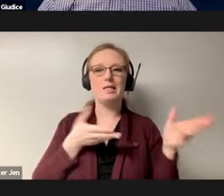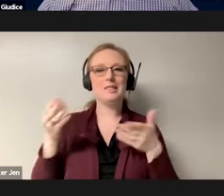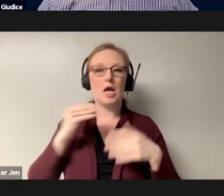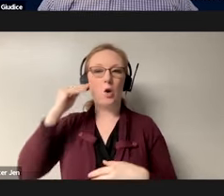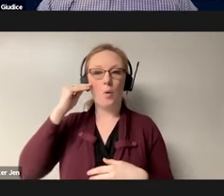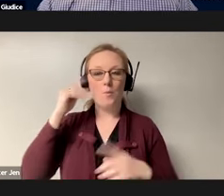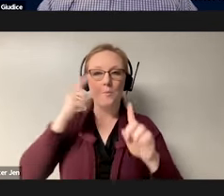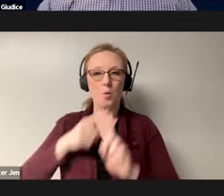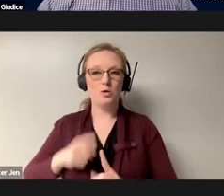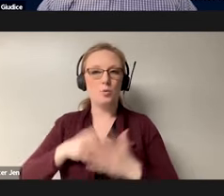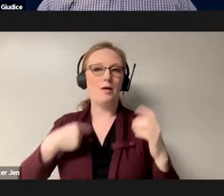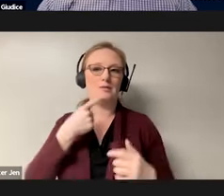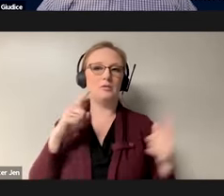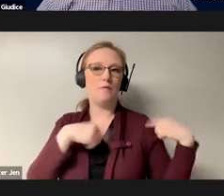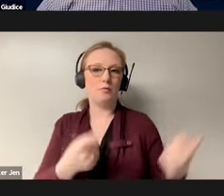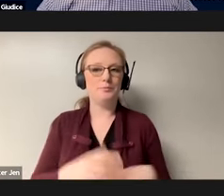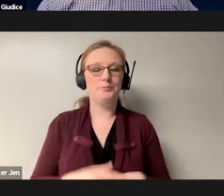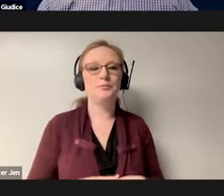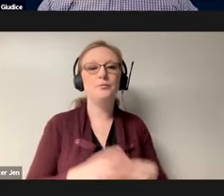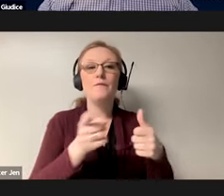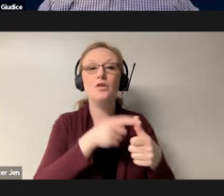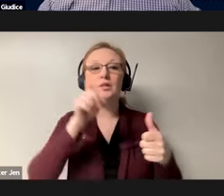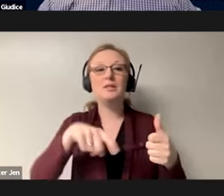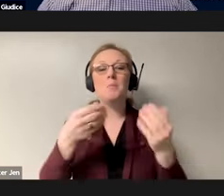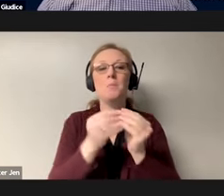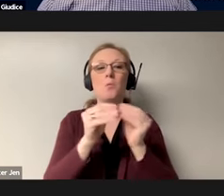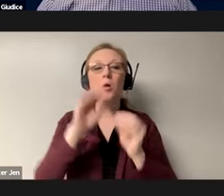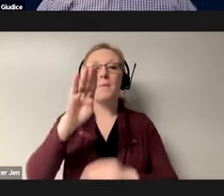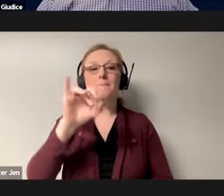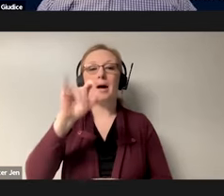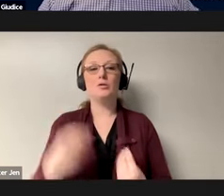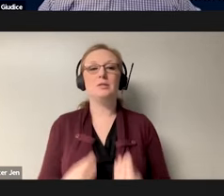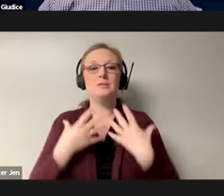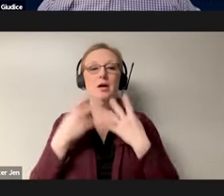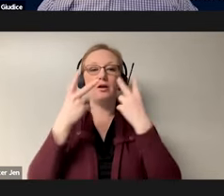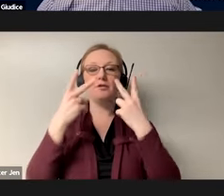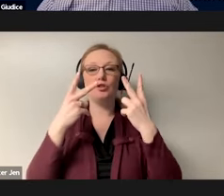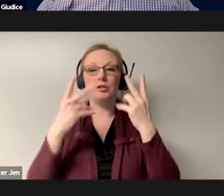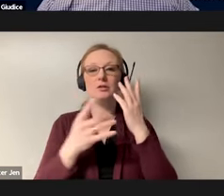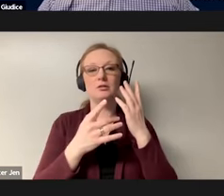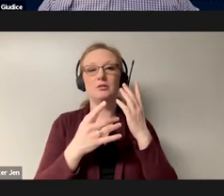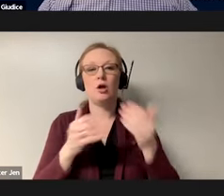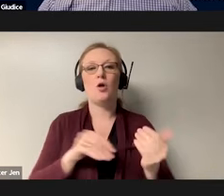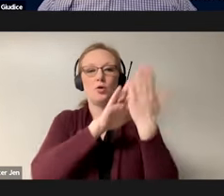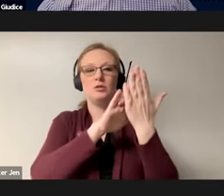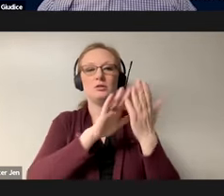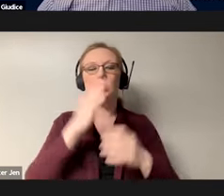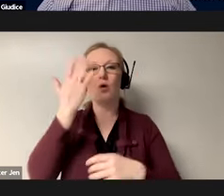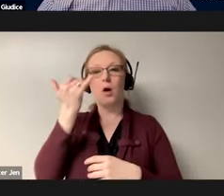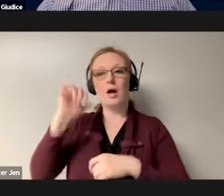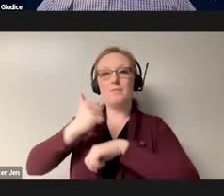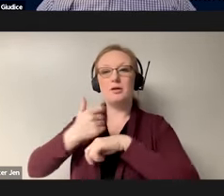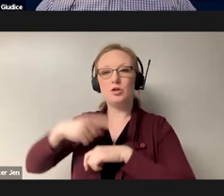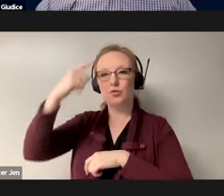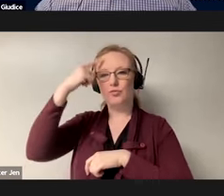first, you know, we need more bio-inspired visualization approaches based on the brain's playbook for natural